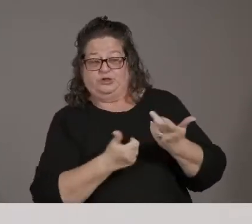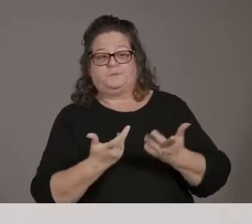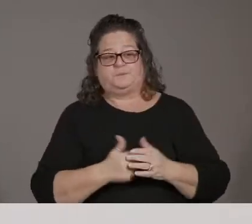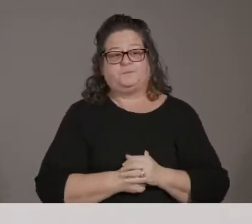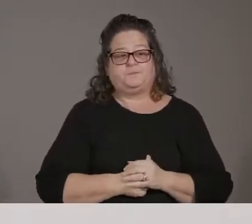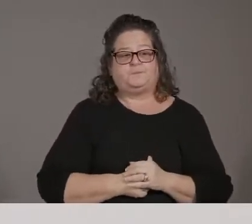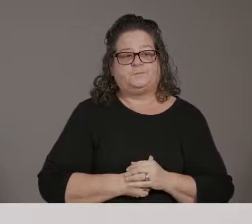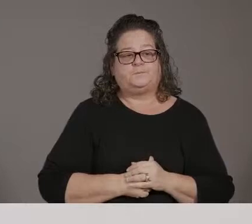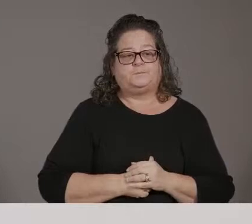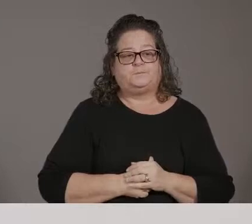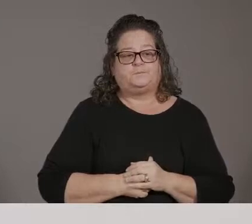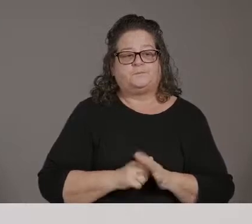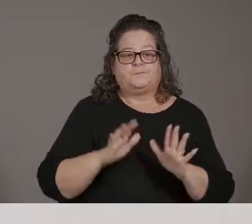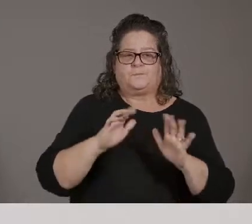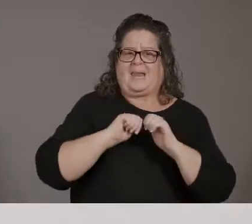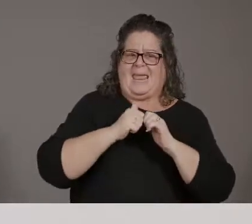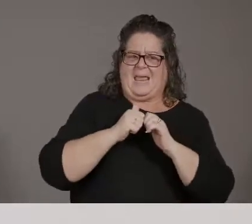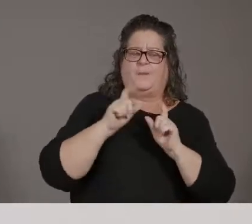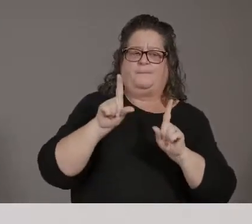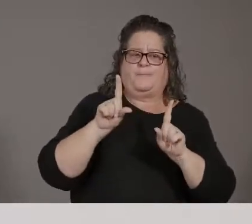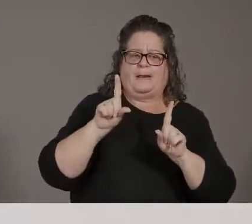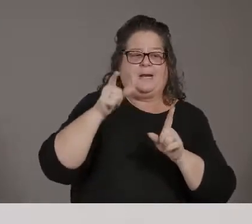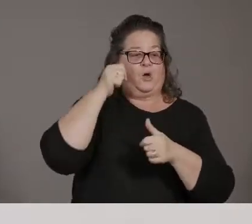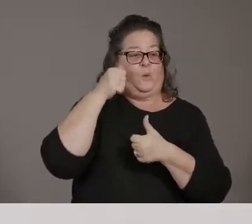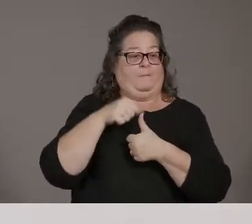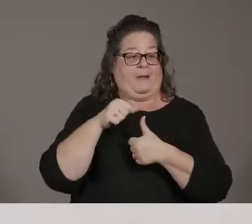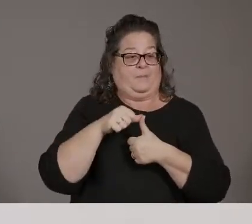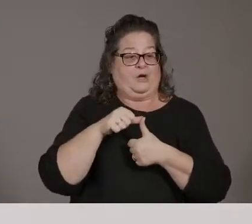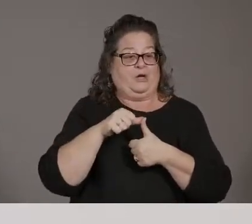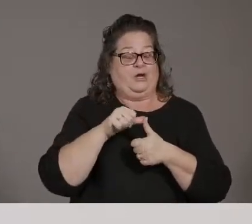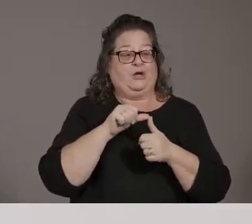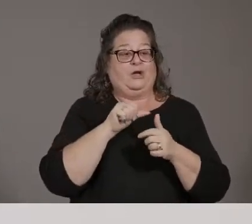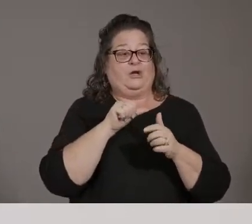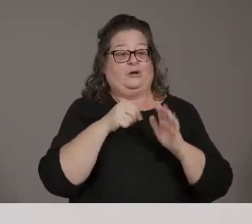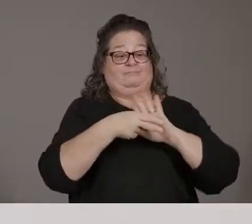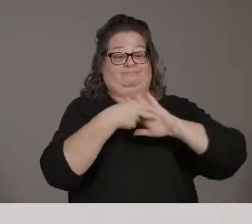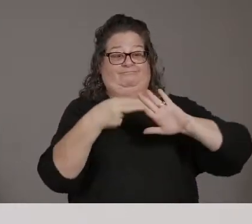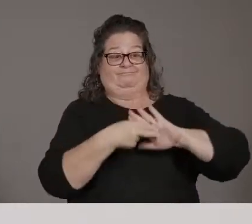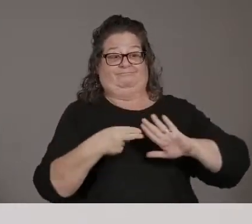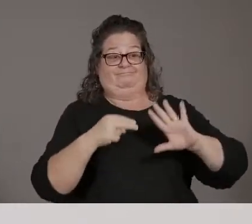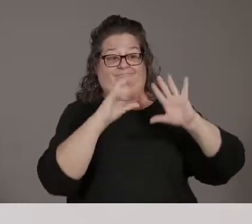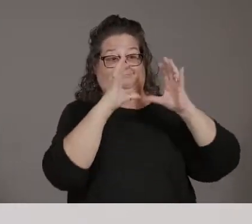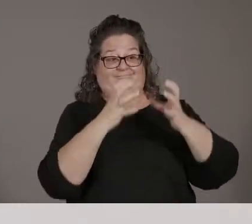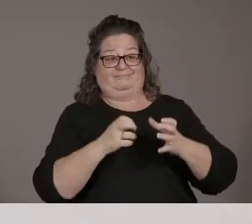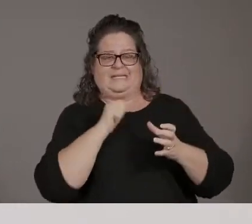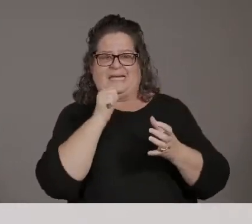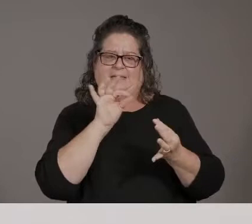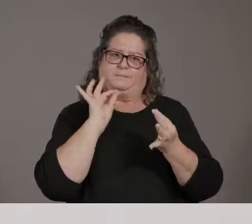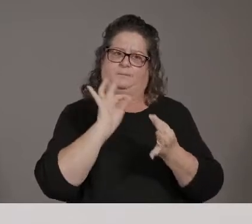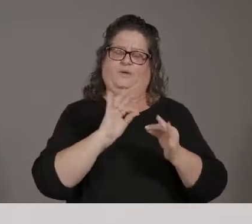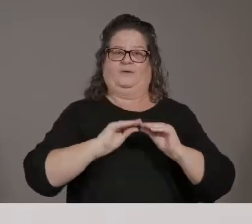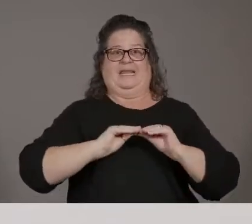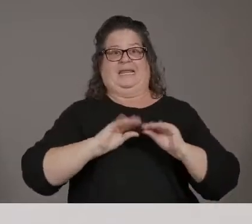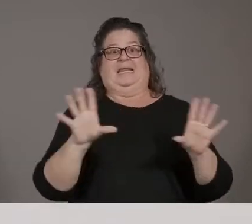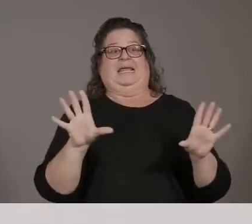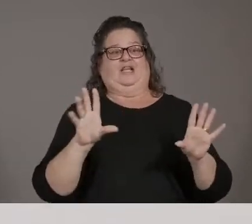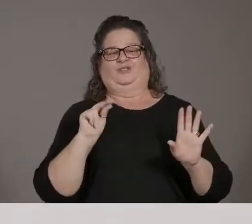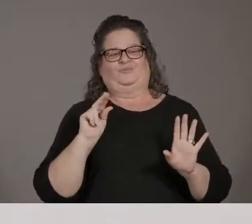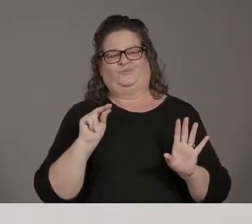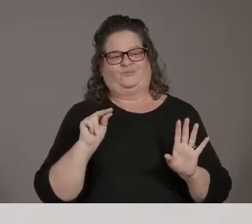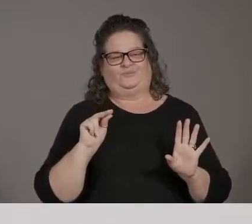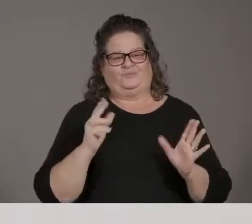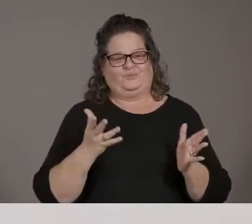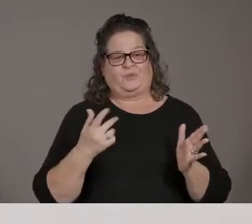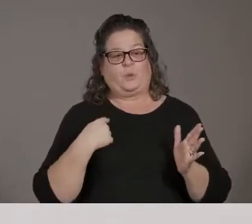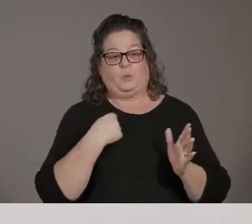So keep in mind the, the categories aren't mutually exclusive. So even as we're looking at our population estimates, you know,